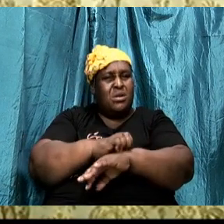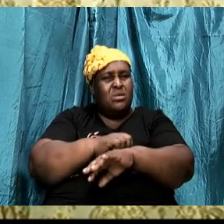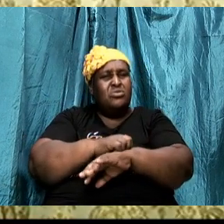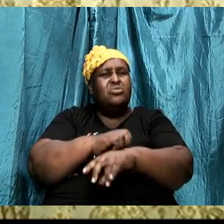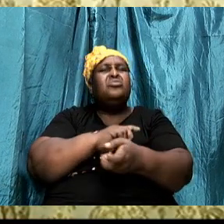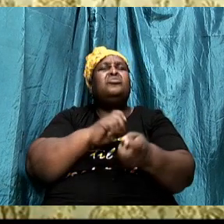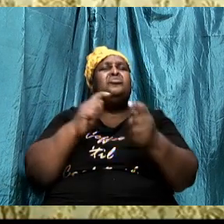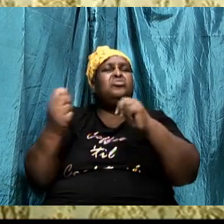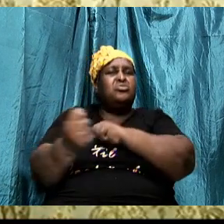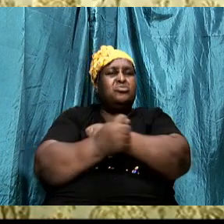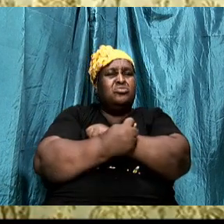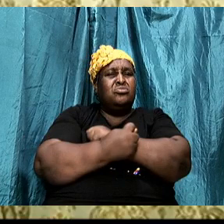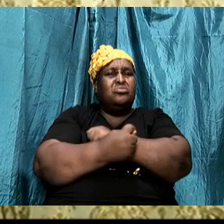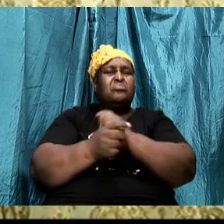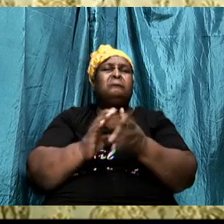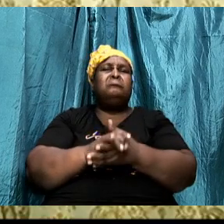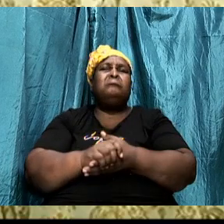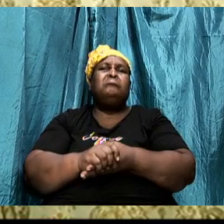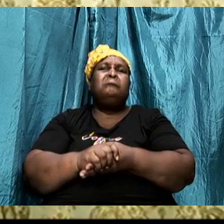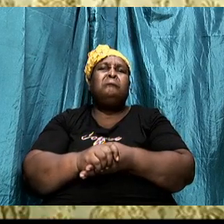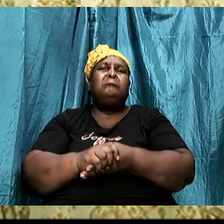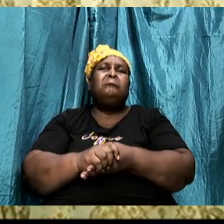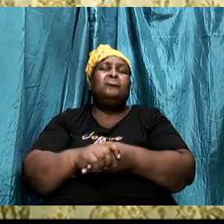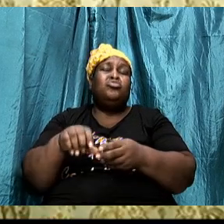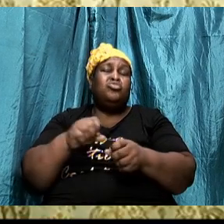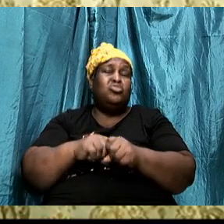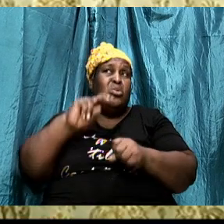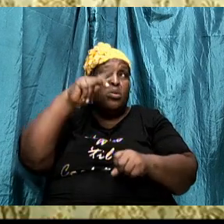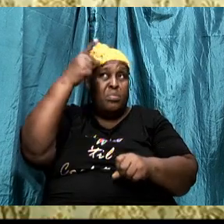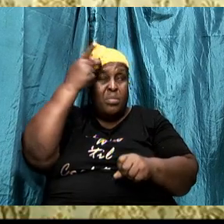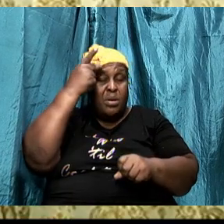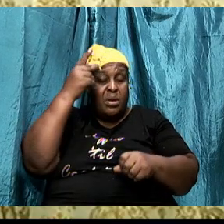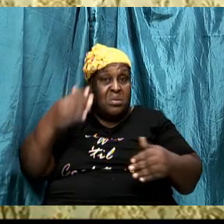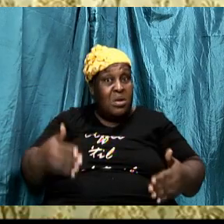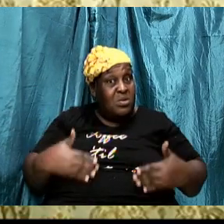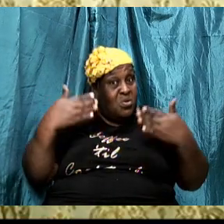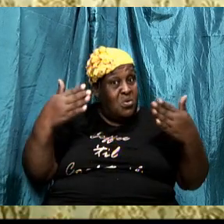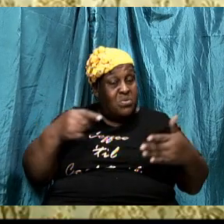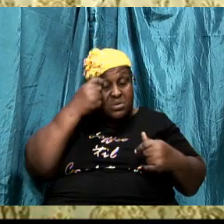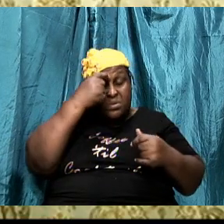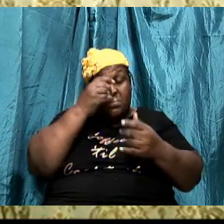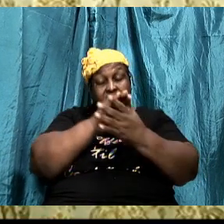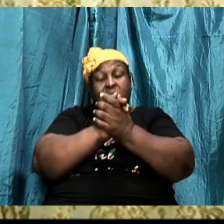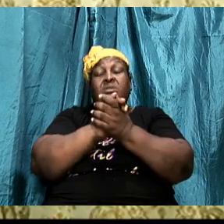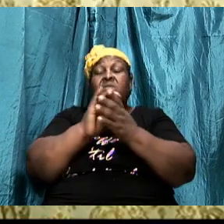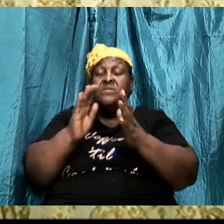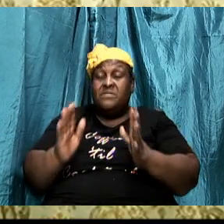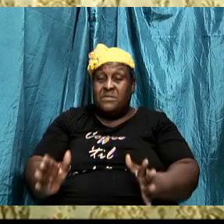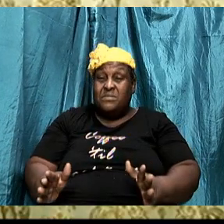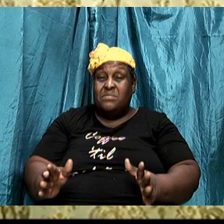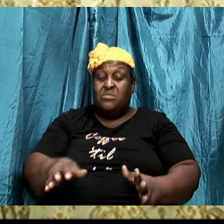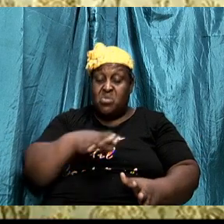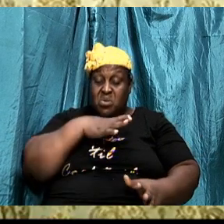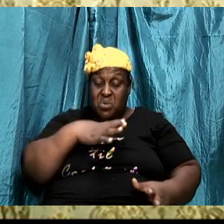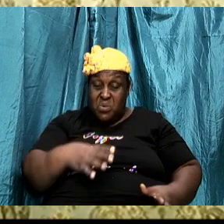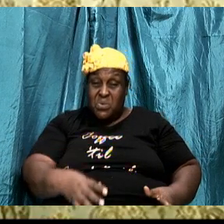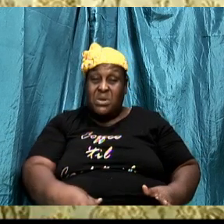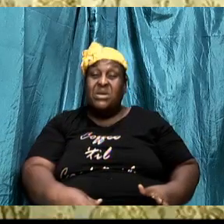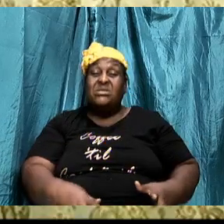So as the apostle encouraged the believers, one of the things he reminded them of was that the Christian